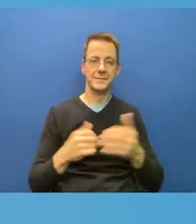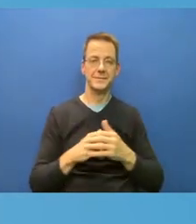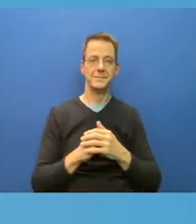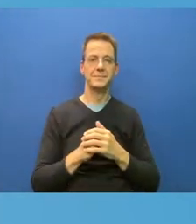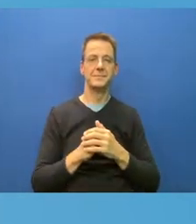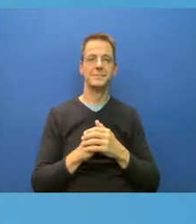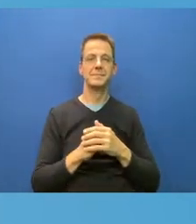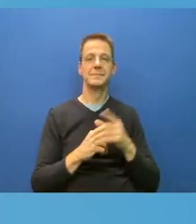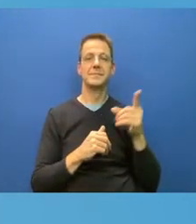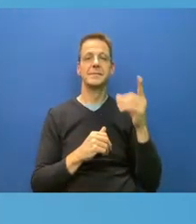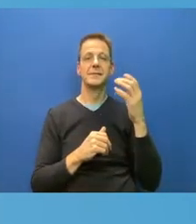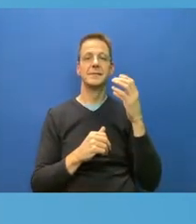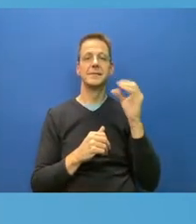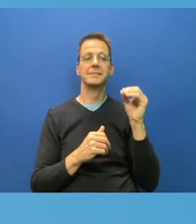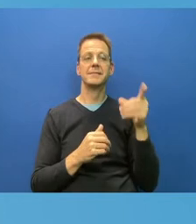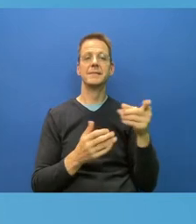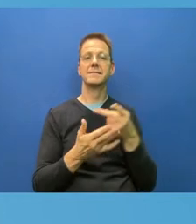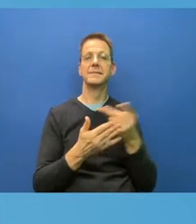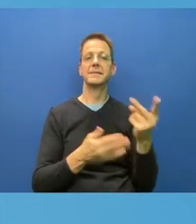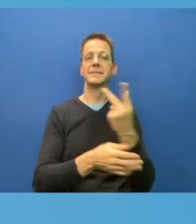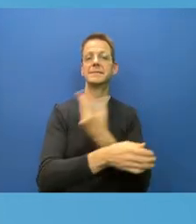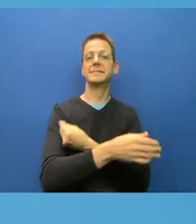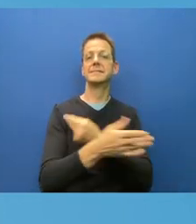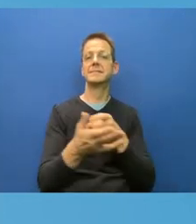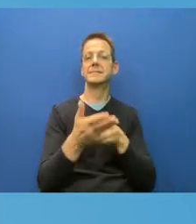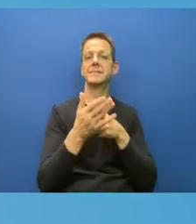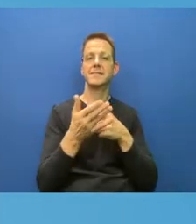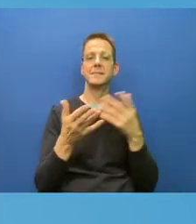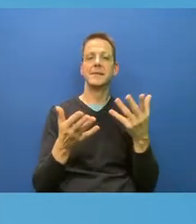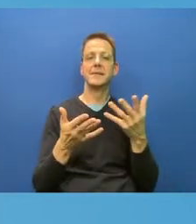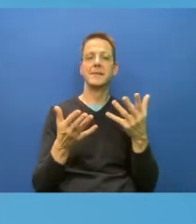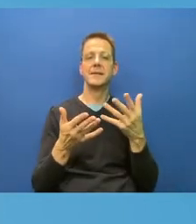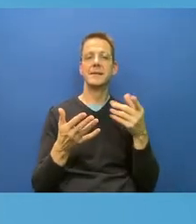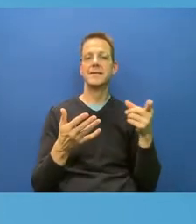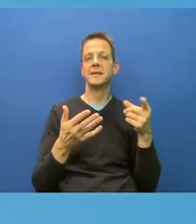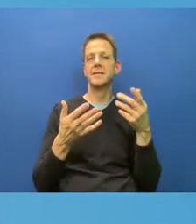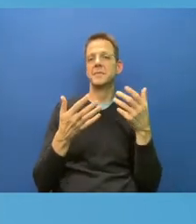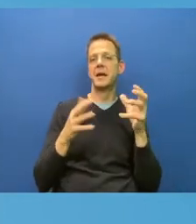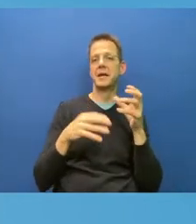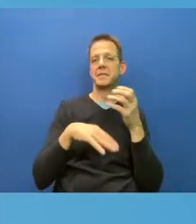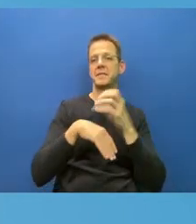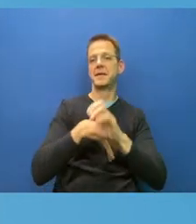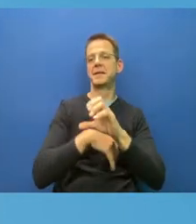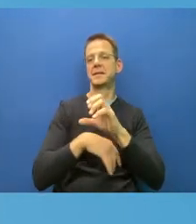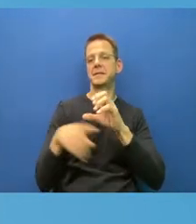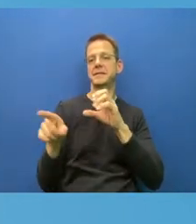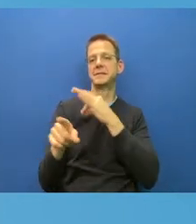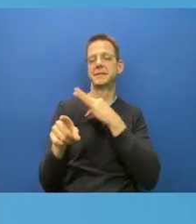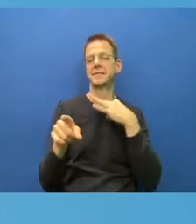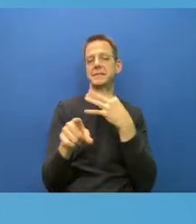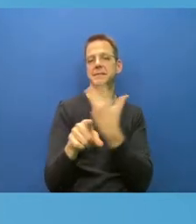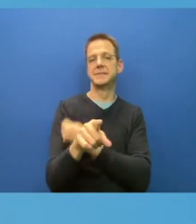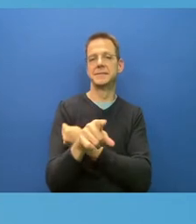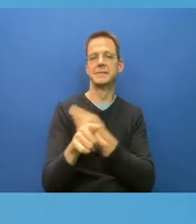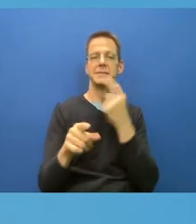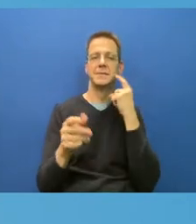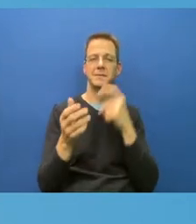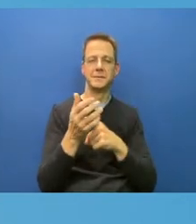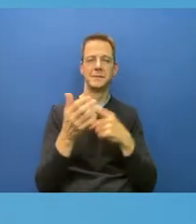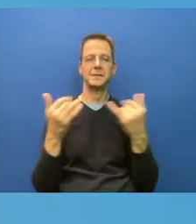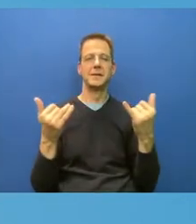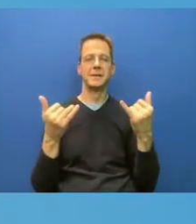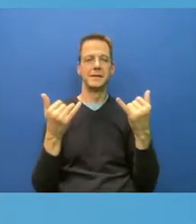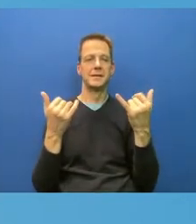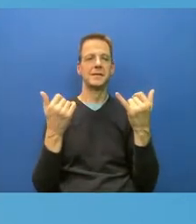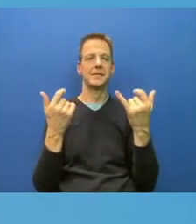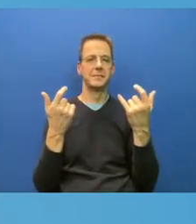employees be be vaccinated. And I think we're seeing the big employers do it in Alberta, we're seeing you know, AHS do it city of